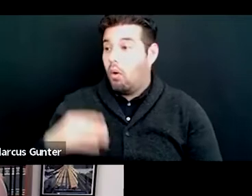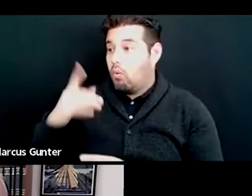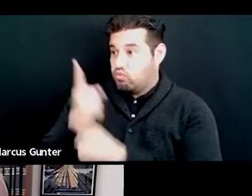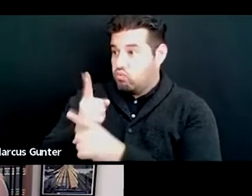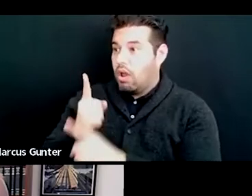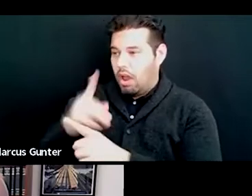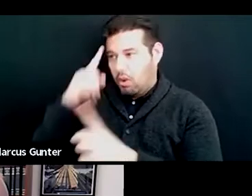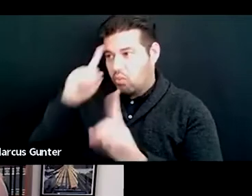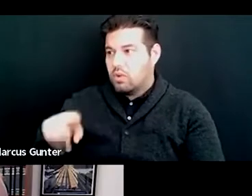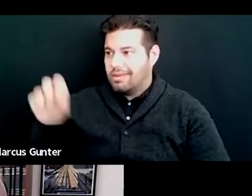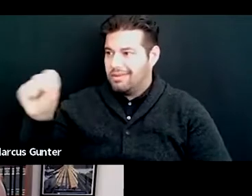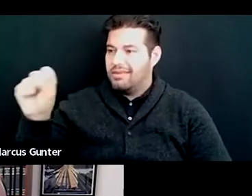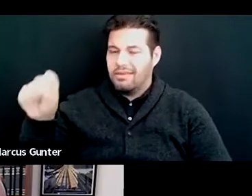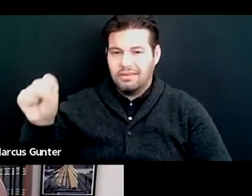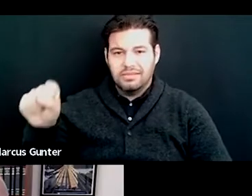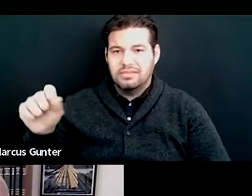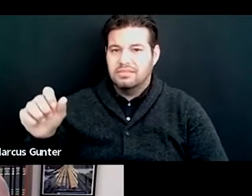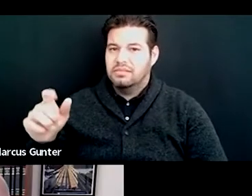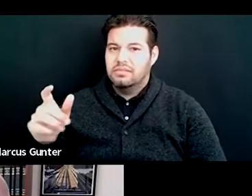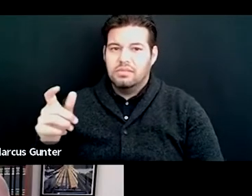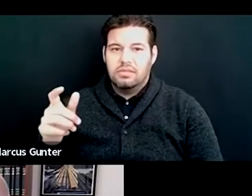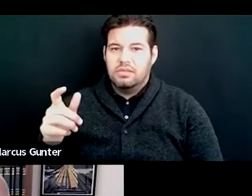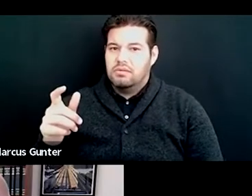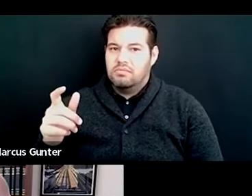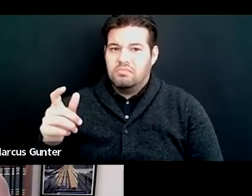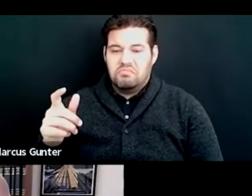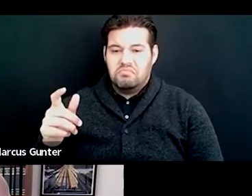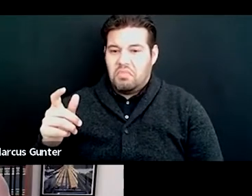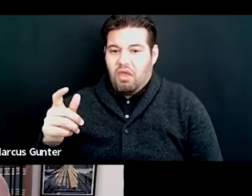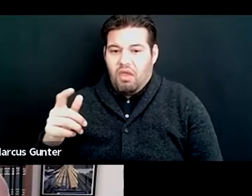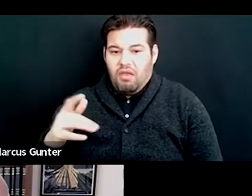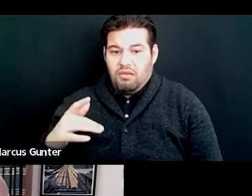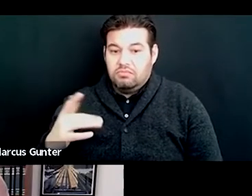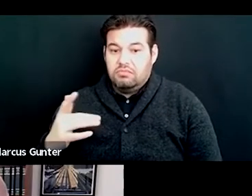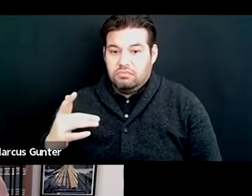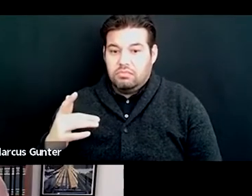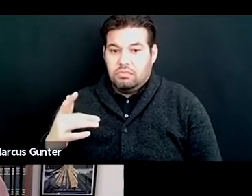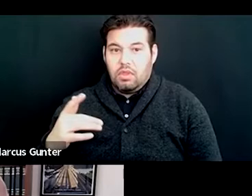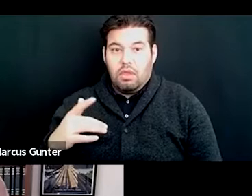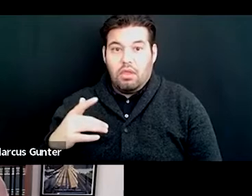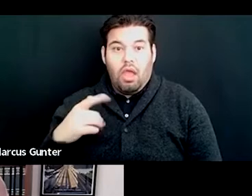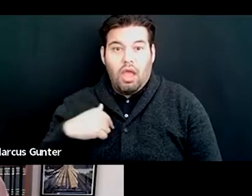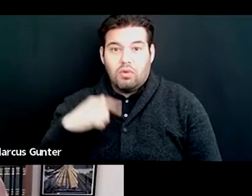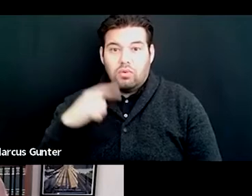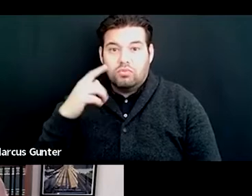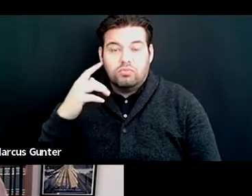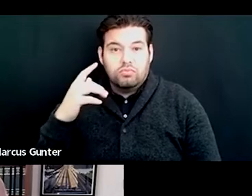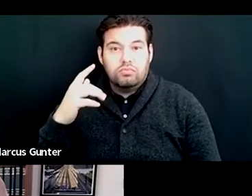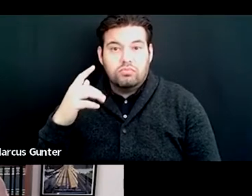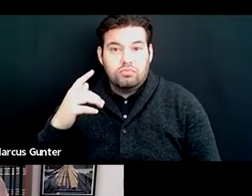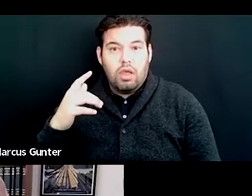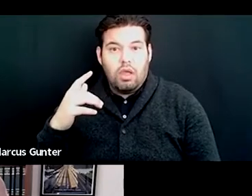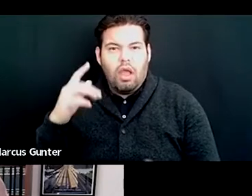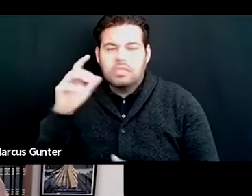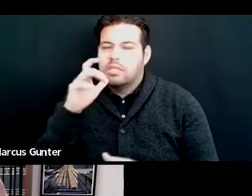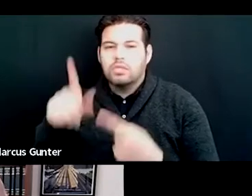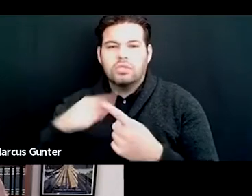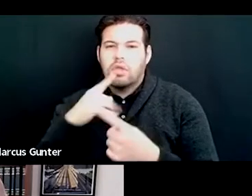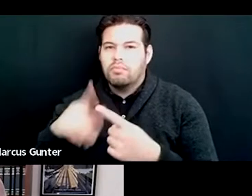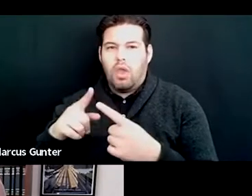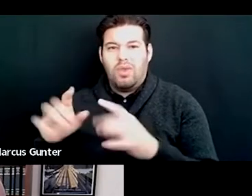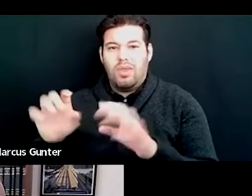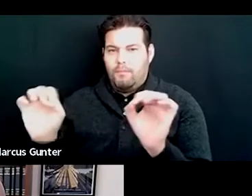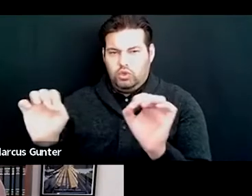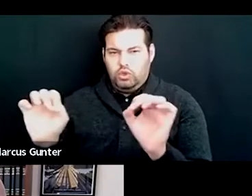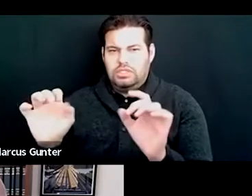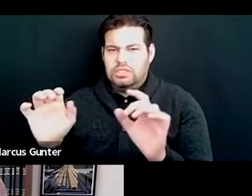I agree with that. I don't think there probably are emergencies that the legislative branch addresses. We're just talking today about